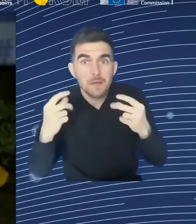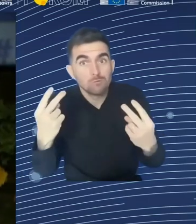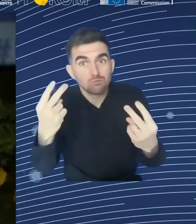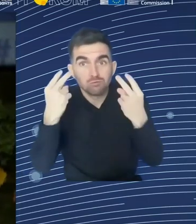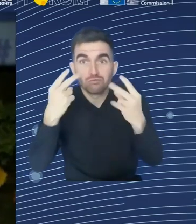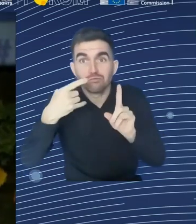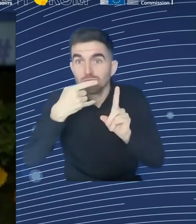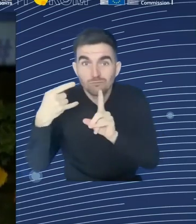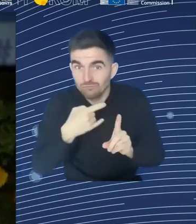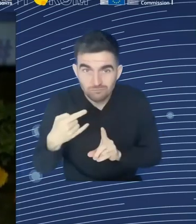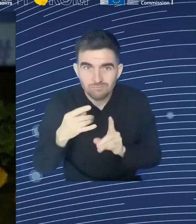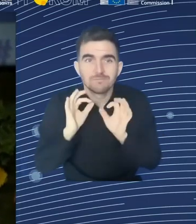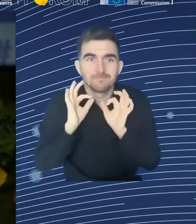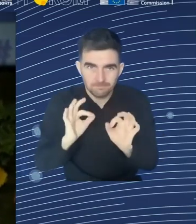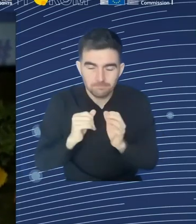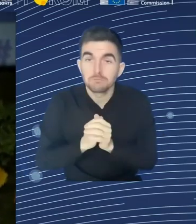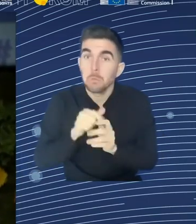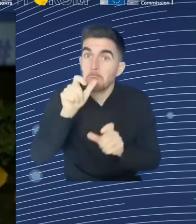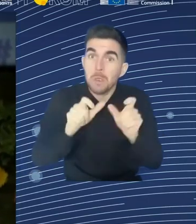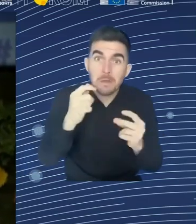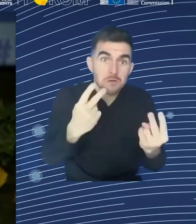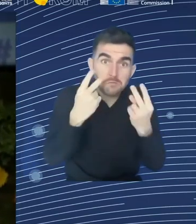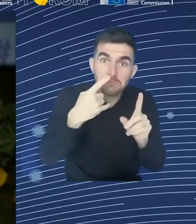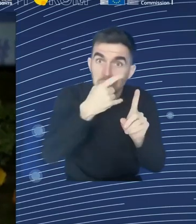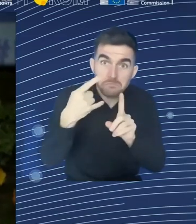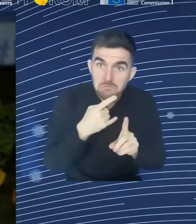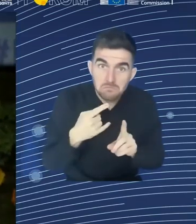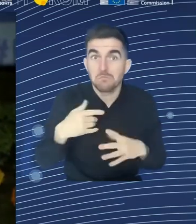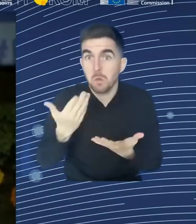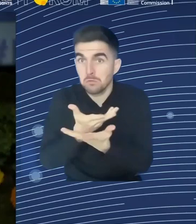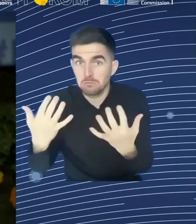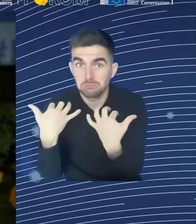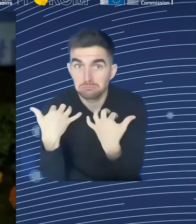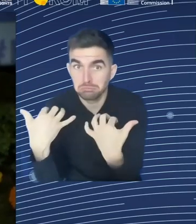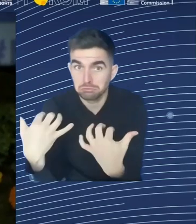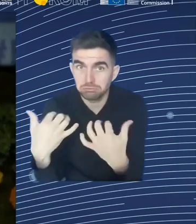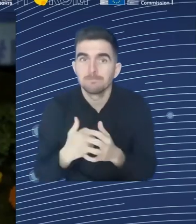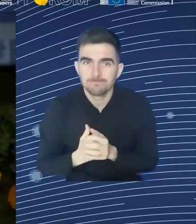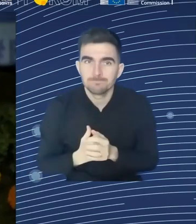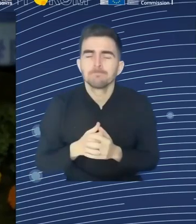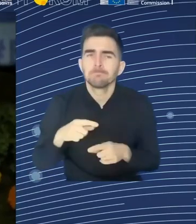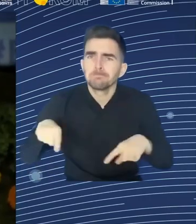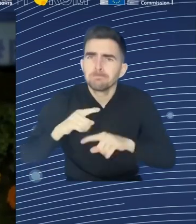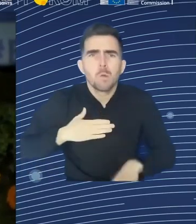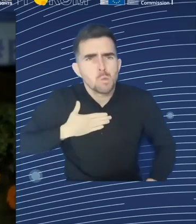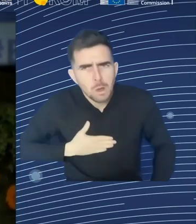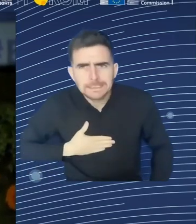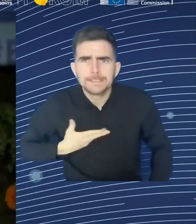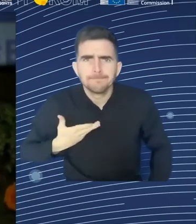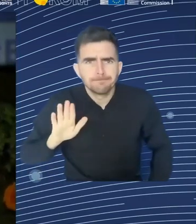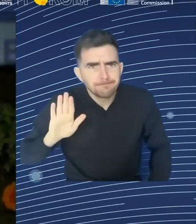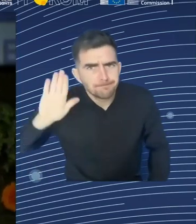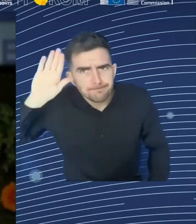arguments or some of the points that are going to be made, you're very welcome to do so on social media using the